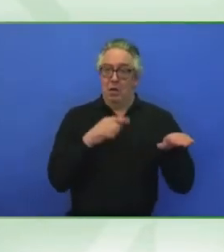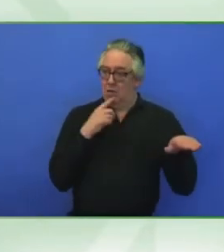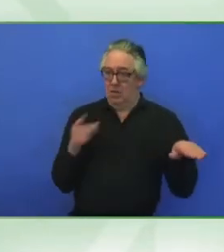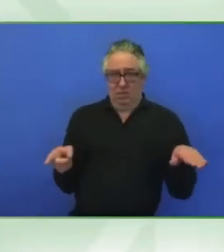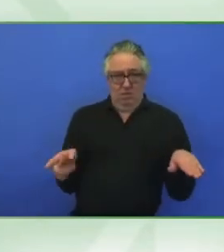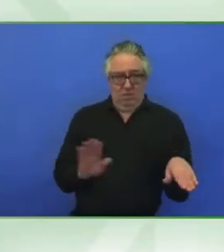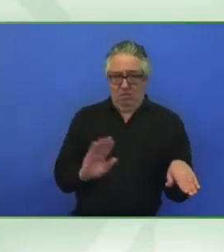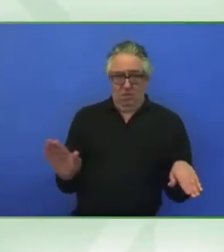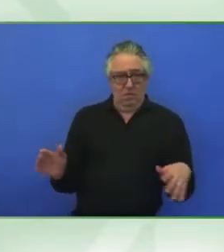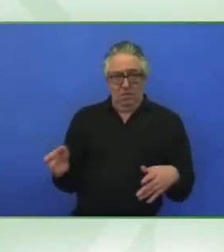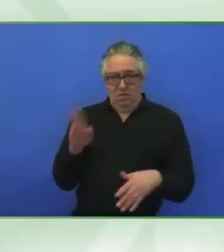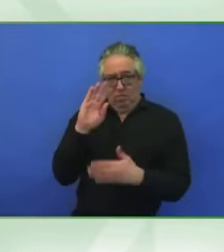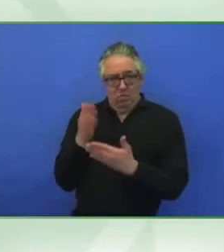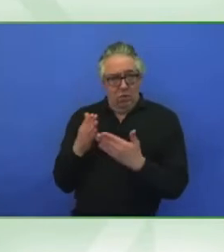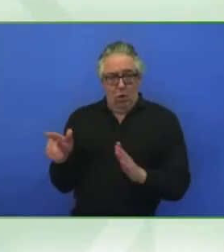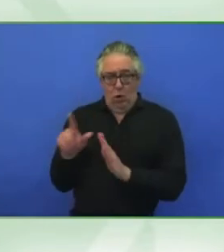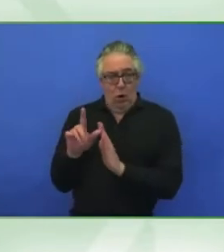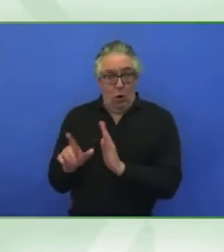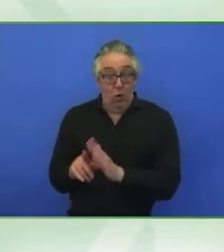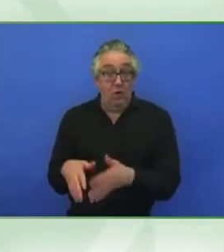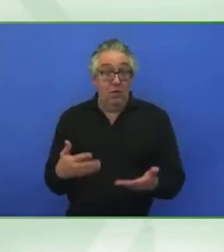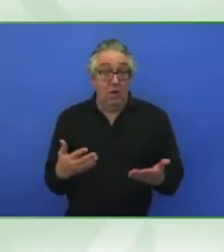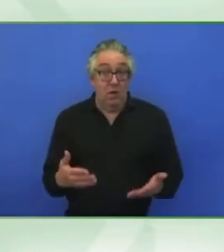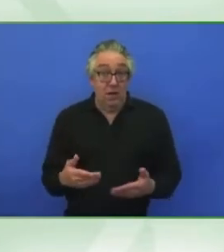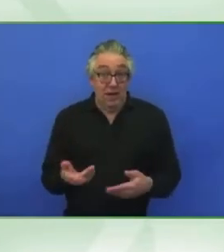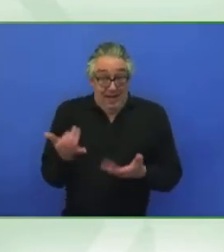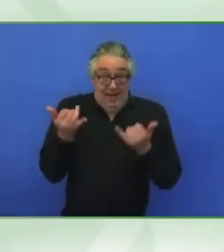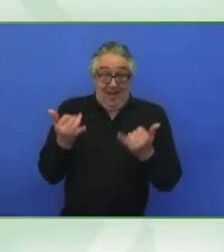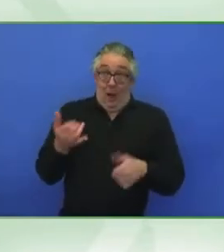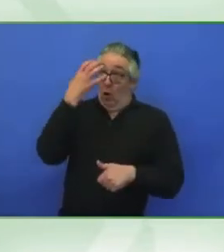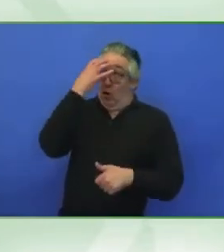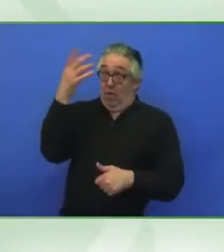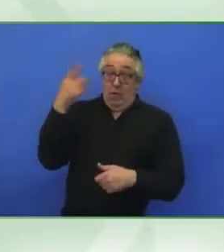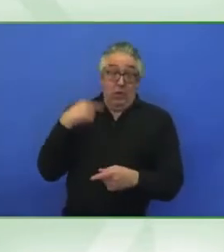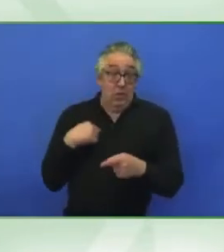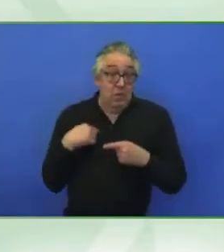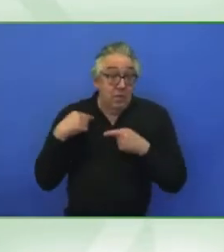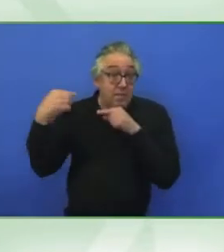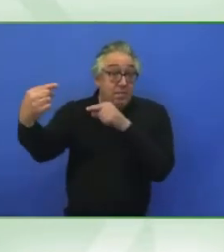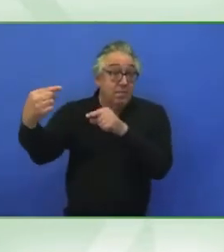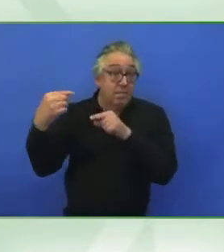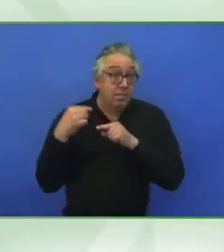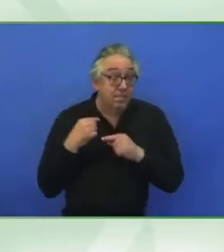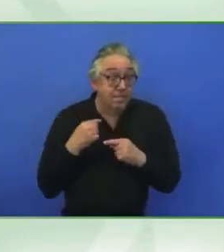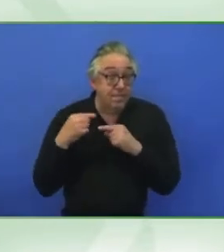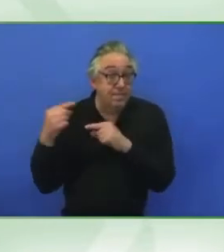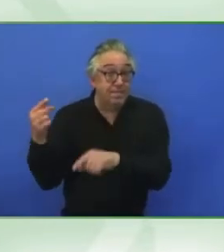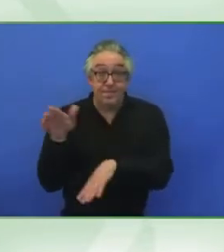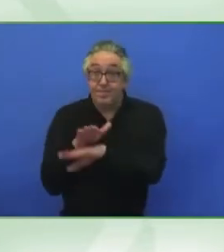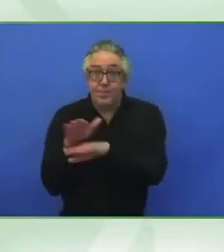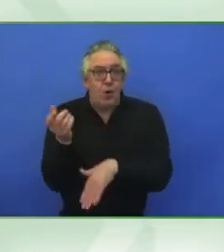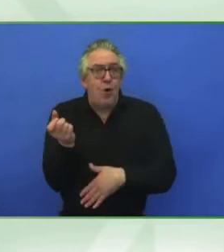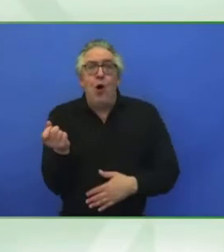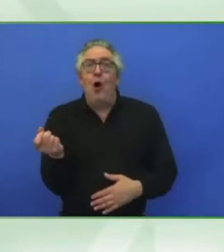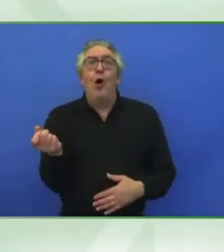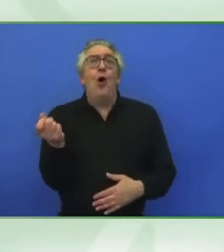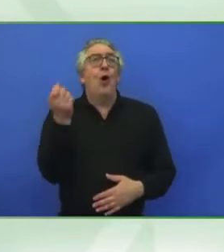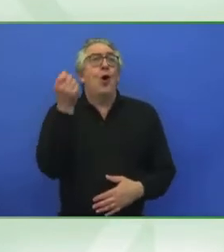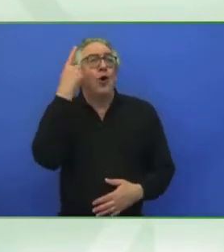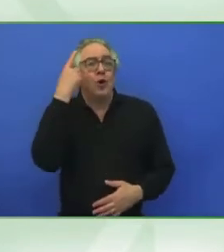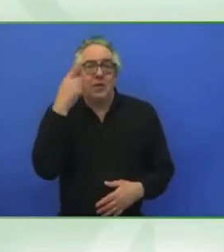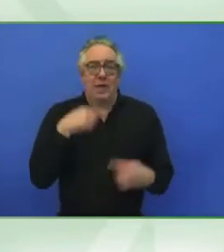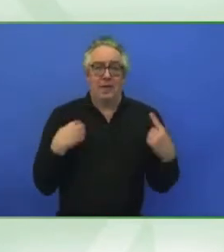with our current government to ensure that they are really understanding the needs of disabled people and the challenges